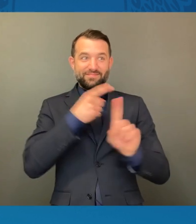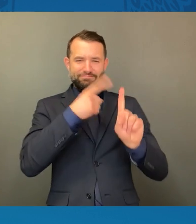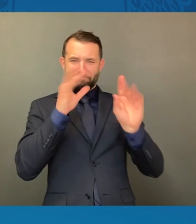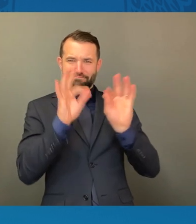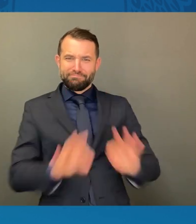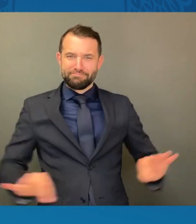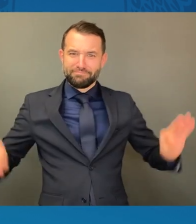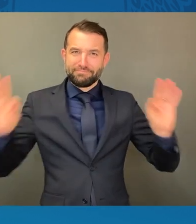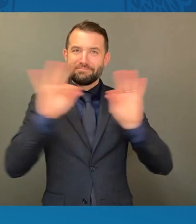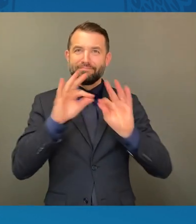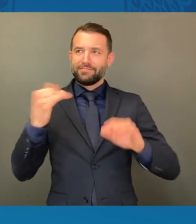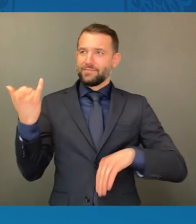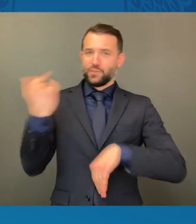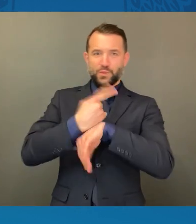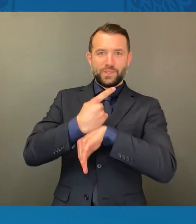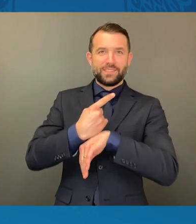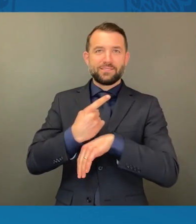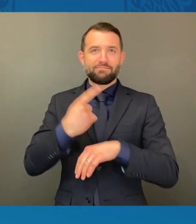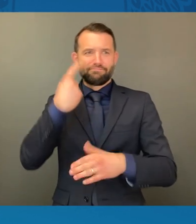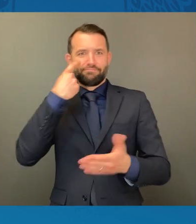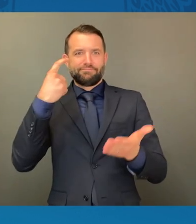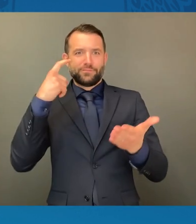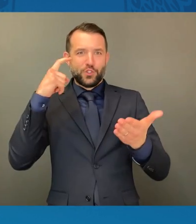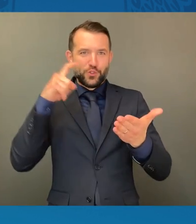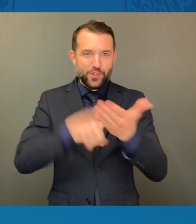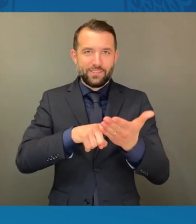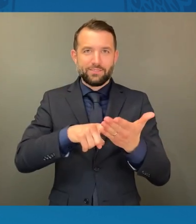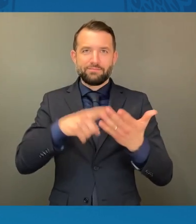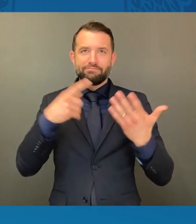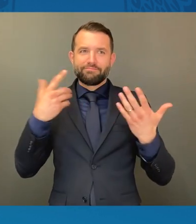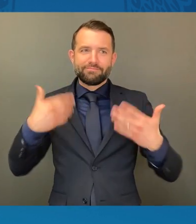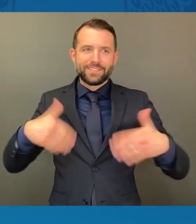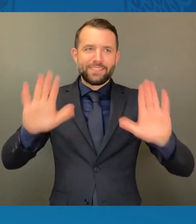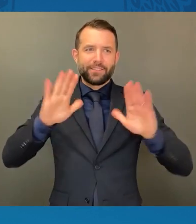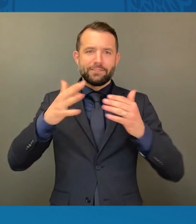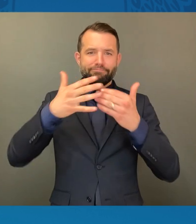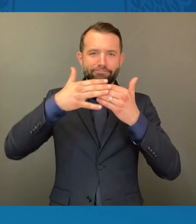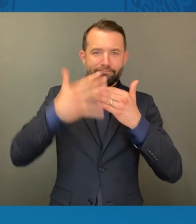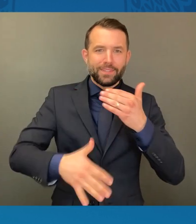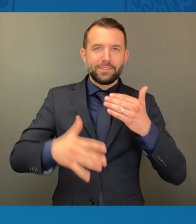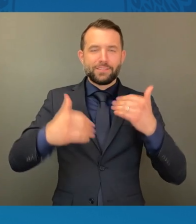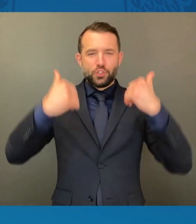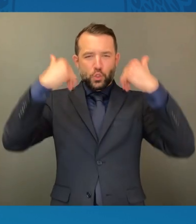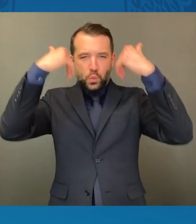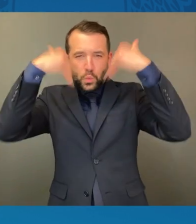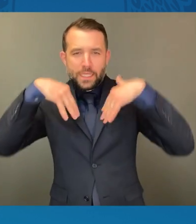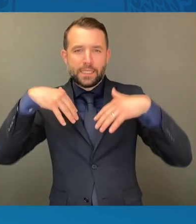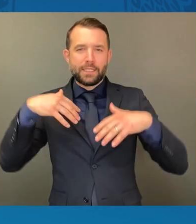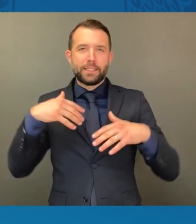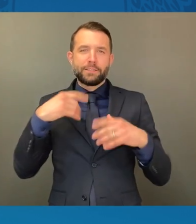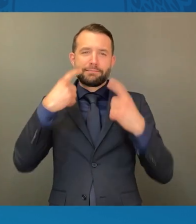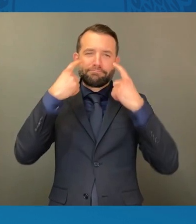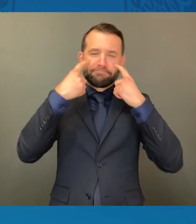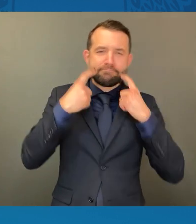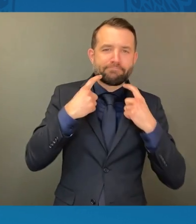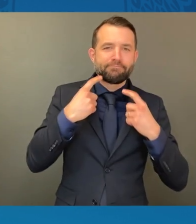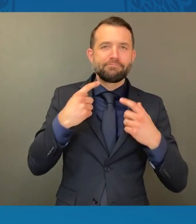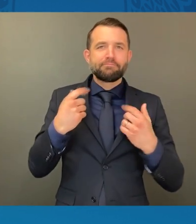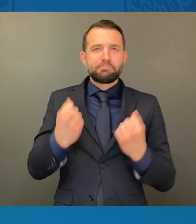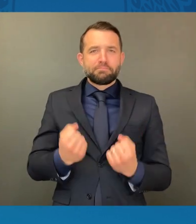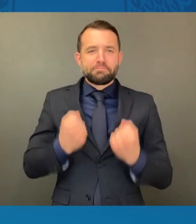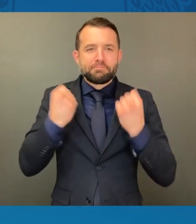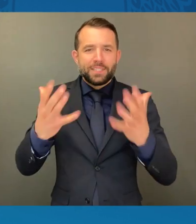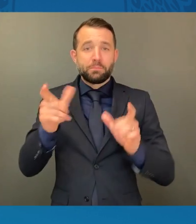the sacrifice of blood, sweat, and tears that were shed by so many to secure voting rights.